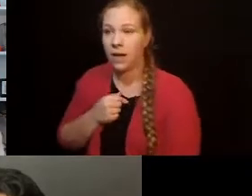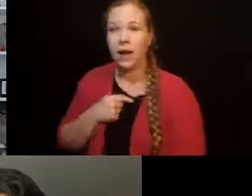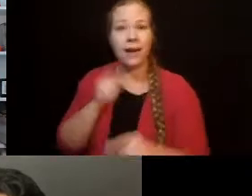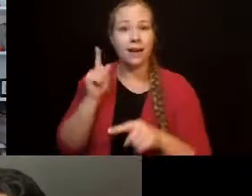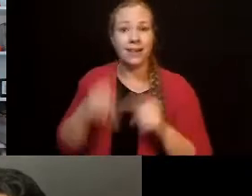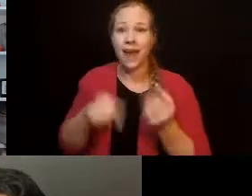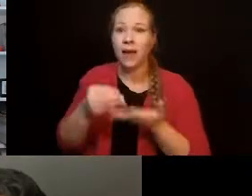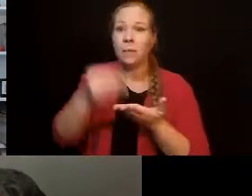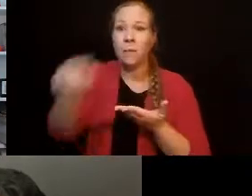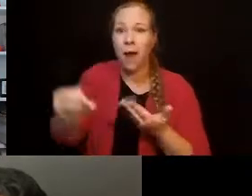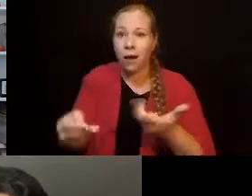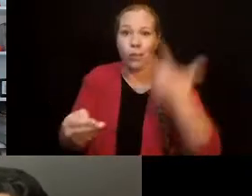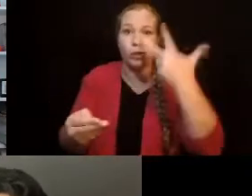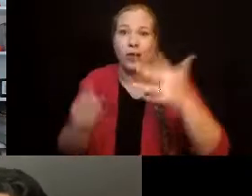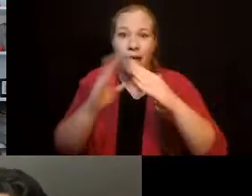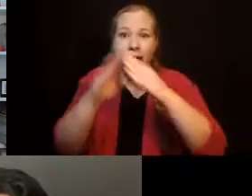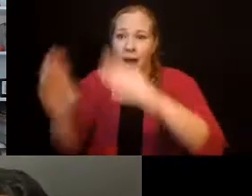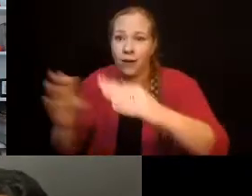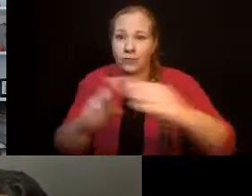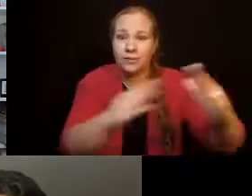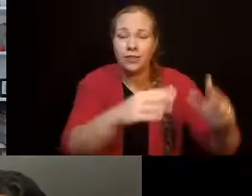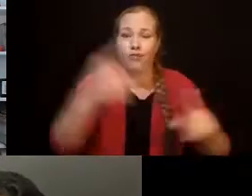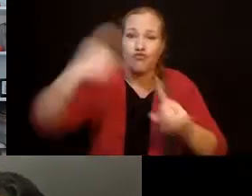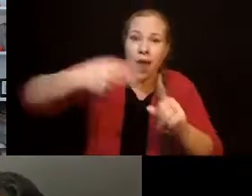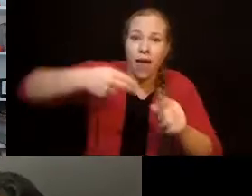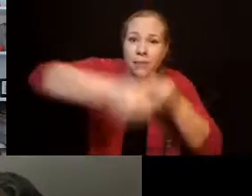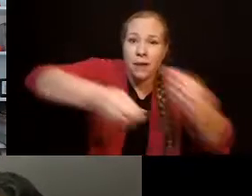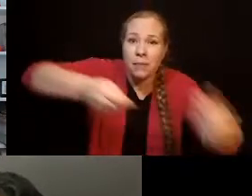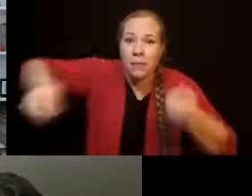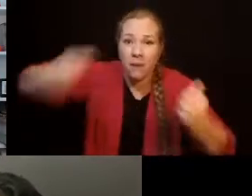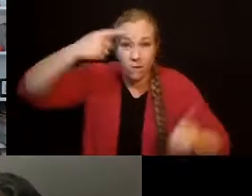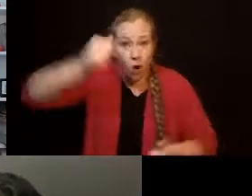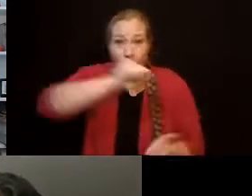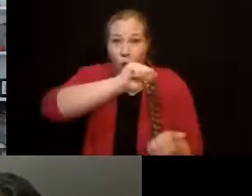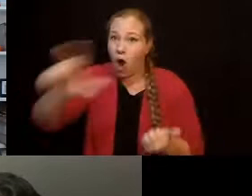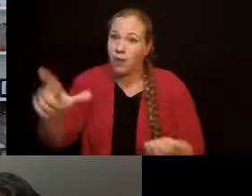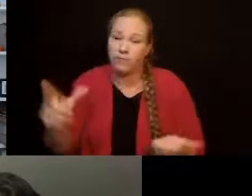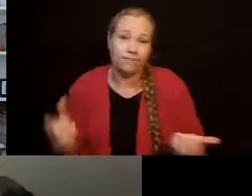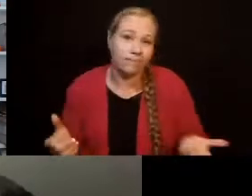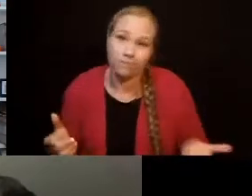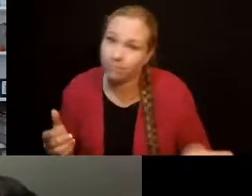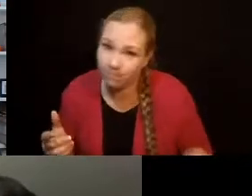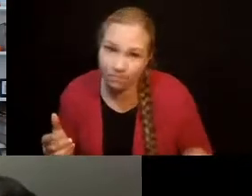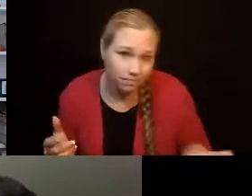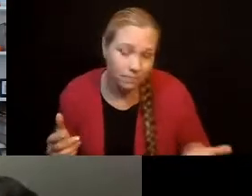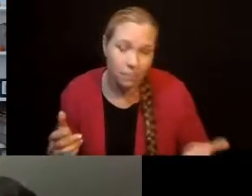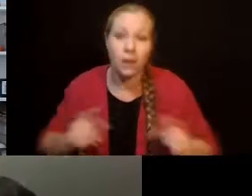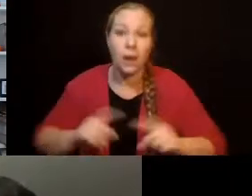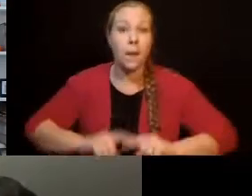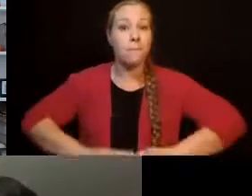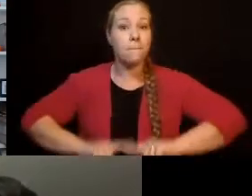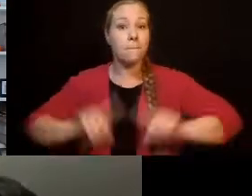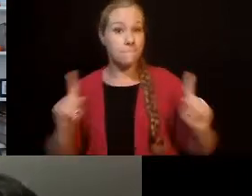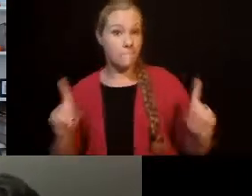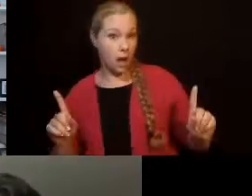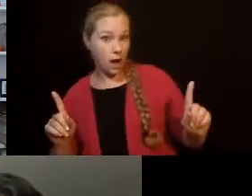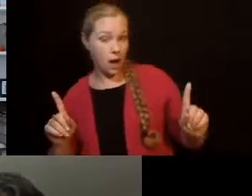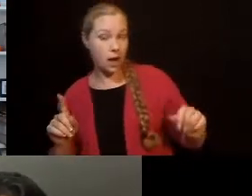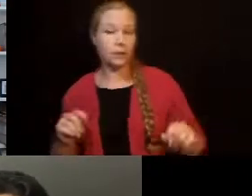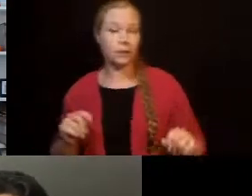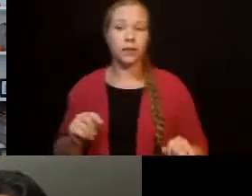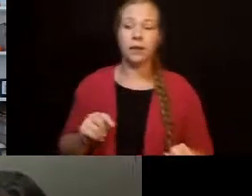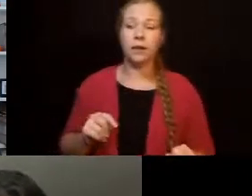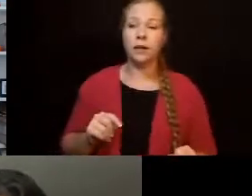kiddos. But I can't pay to provide the assistance. The paid assistance that they need